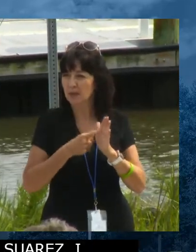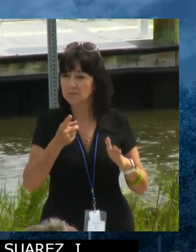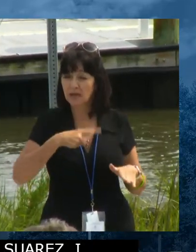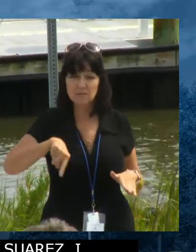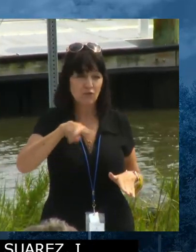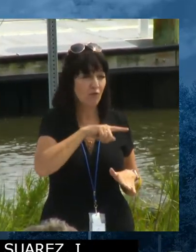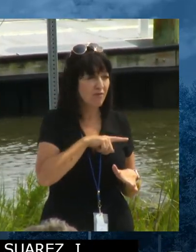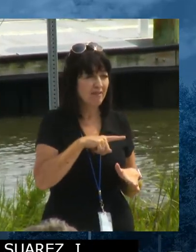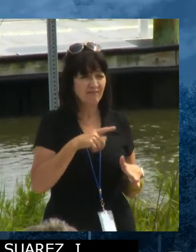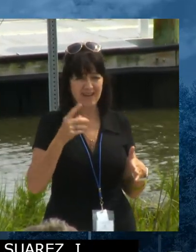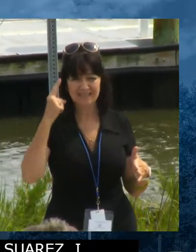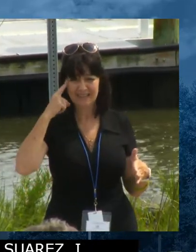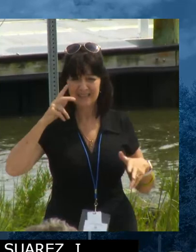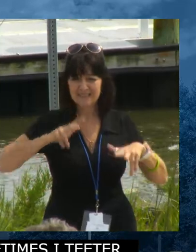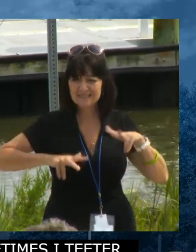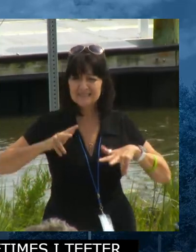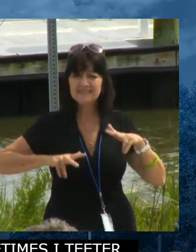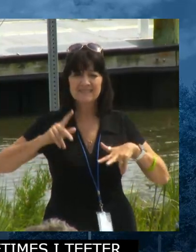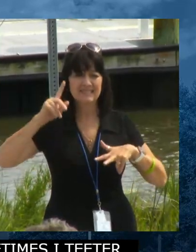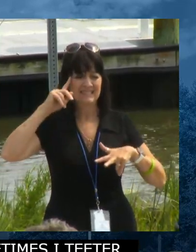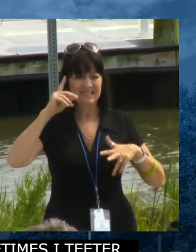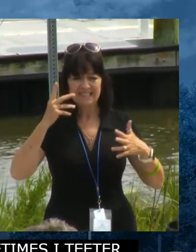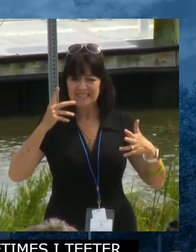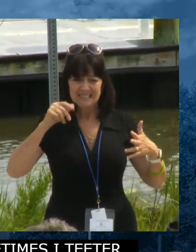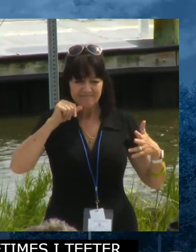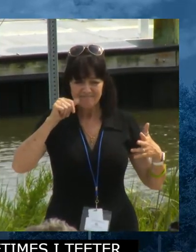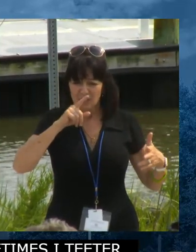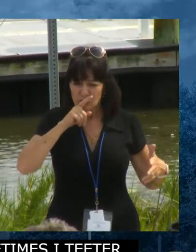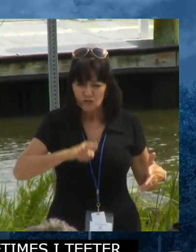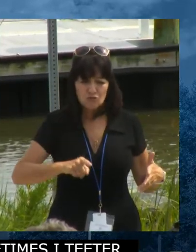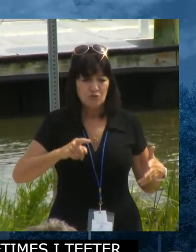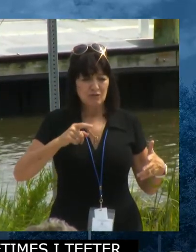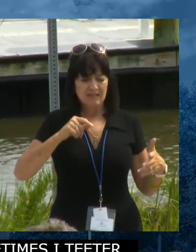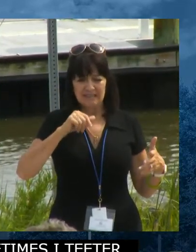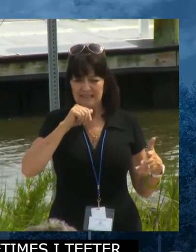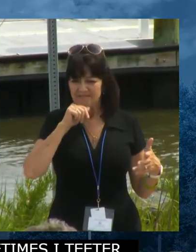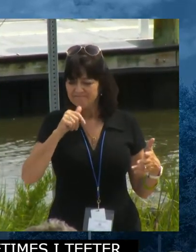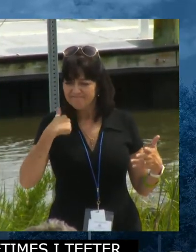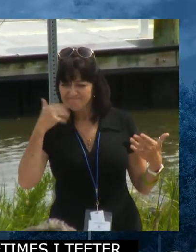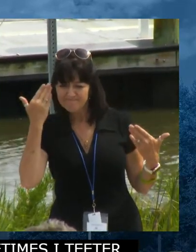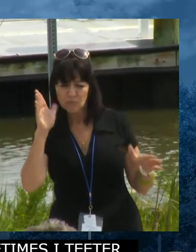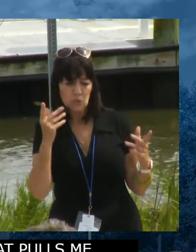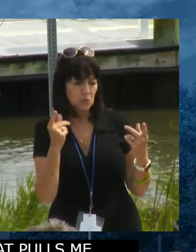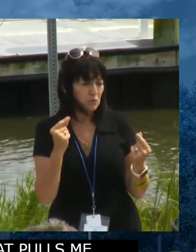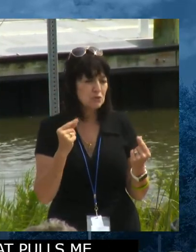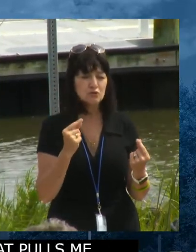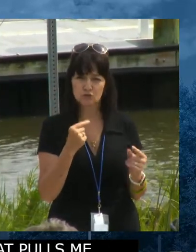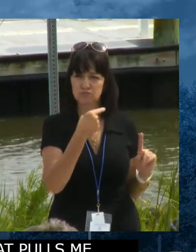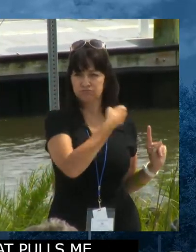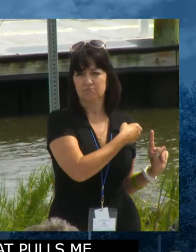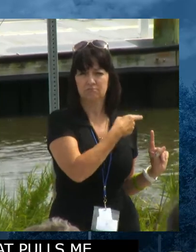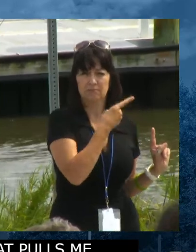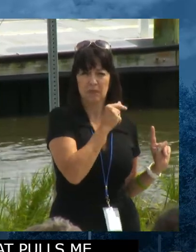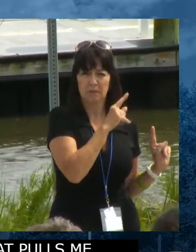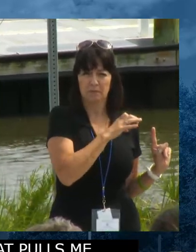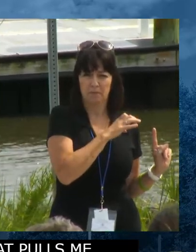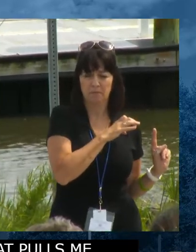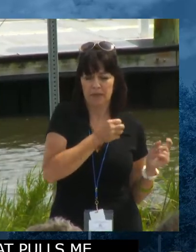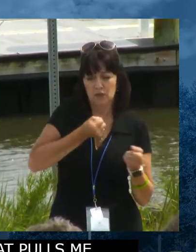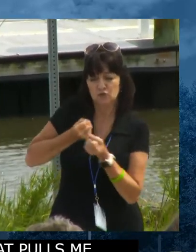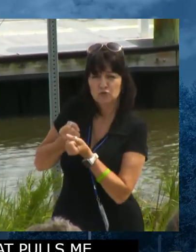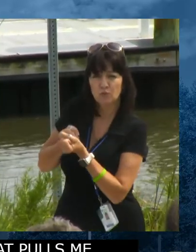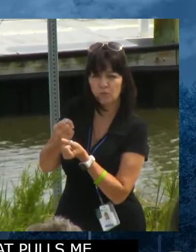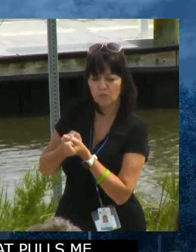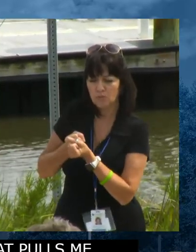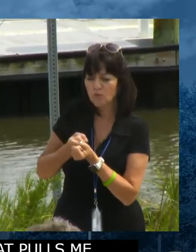need to redo this, you need to rethink this, you need to calm down, you need to work this out. And, you know, if it wasn't for your support, Pete,